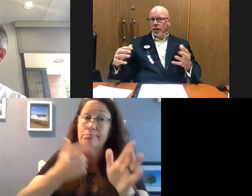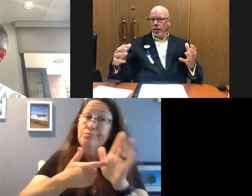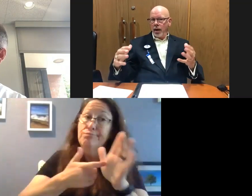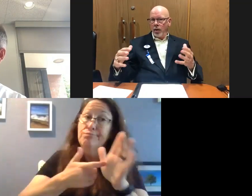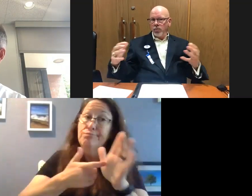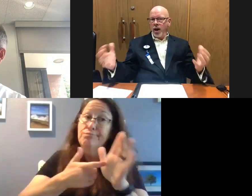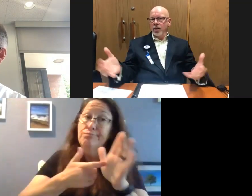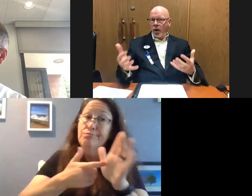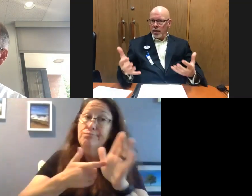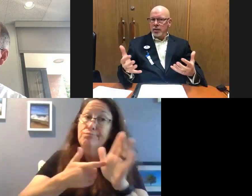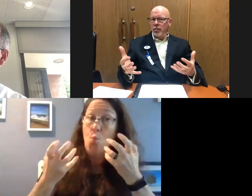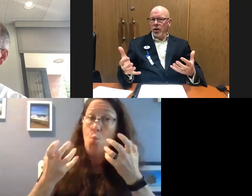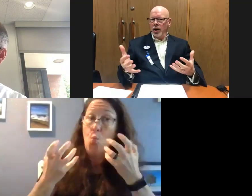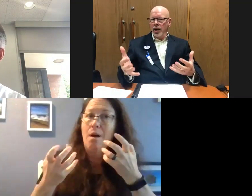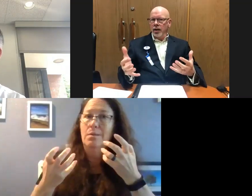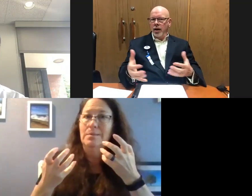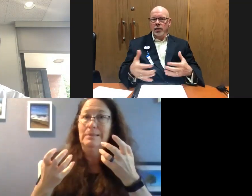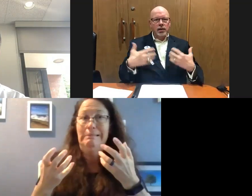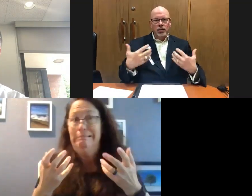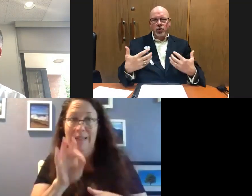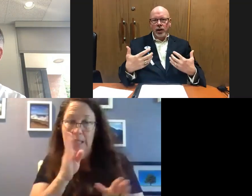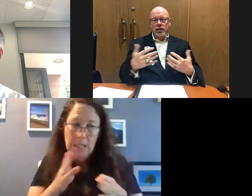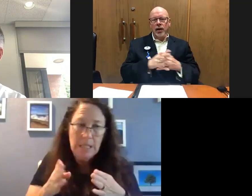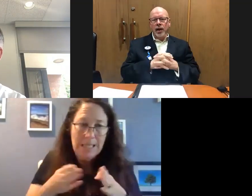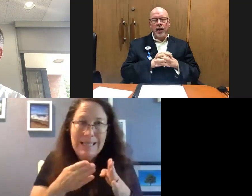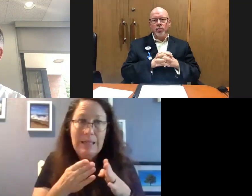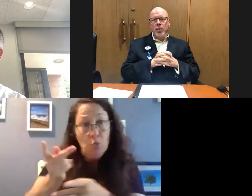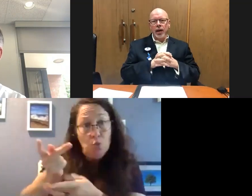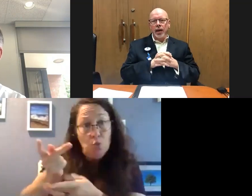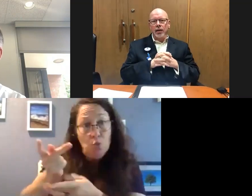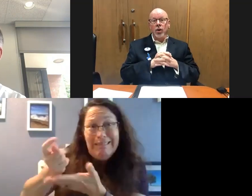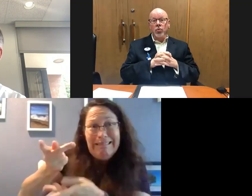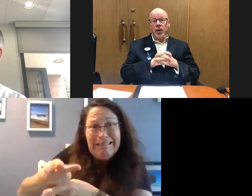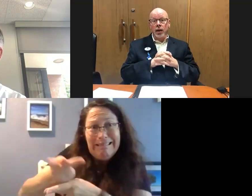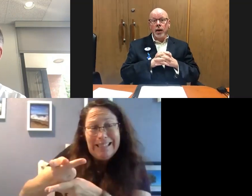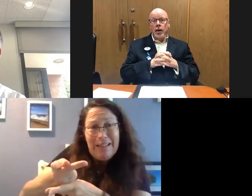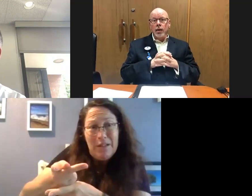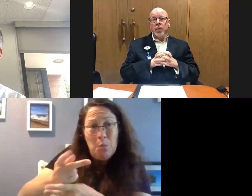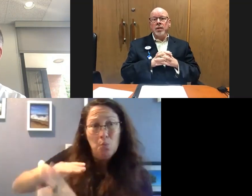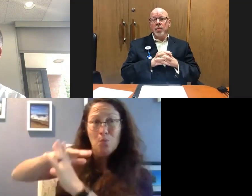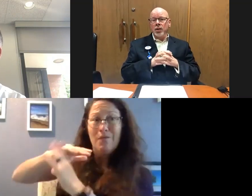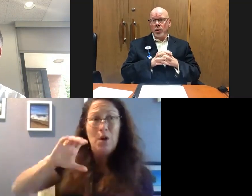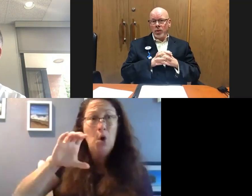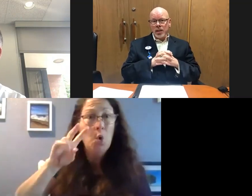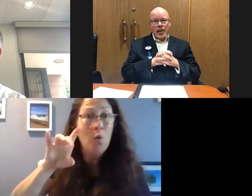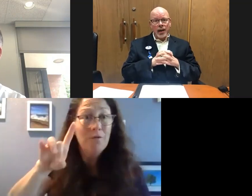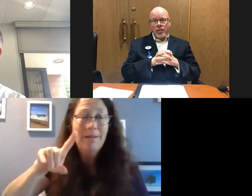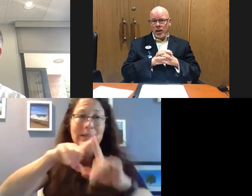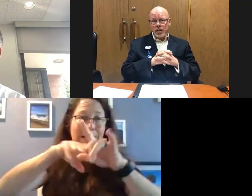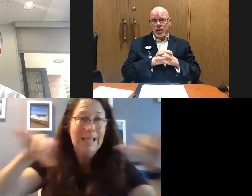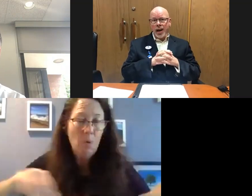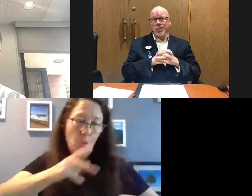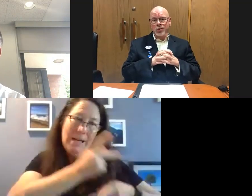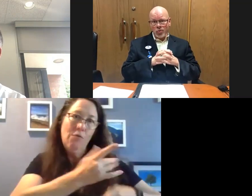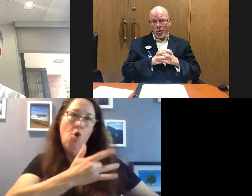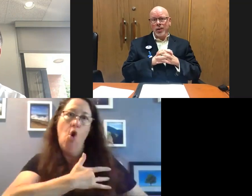that we find a way as a community, not only to treat and help mitigate COVID, but to make sure we're taking care of